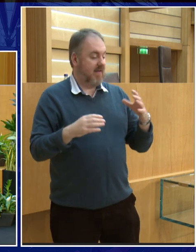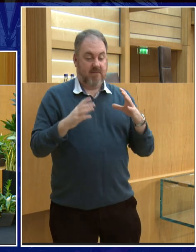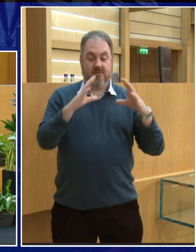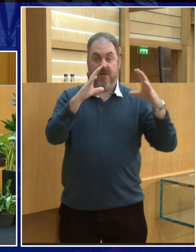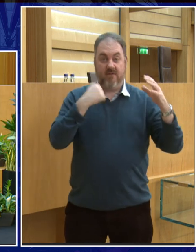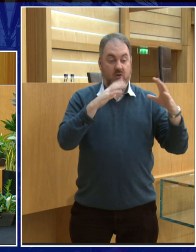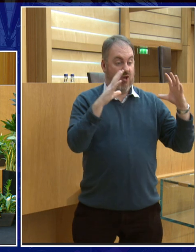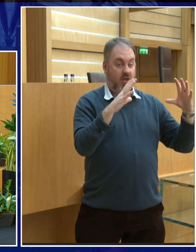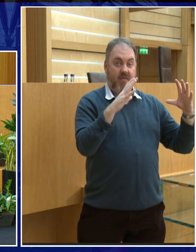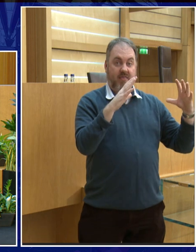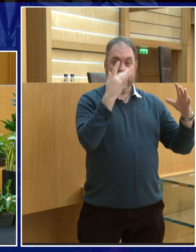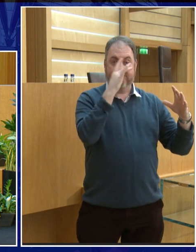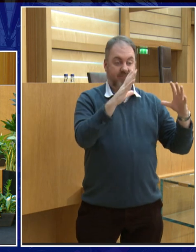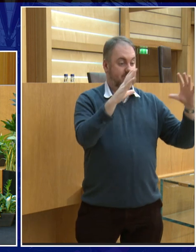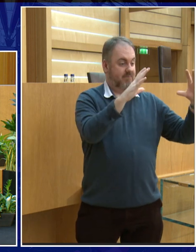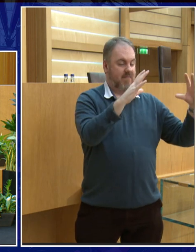there?